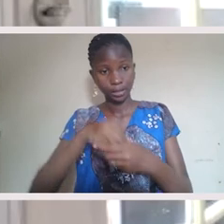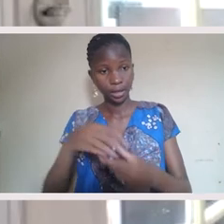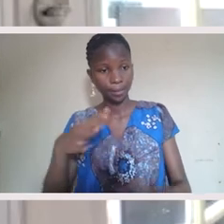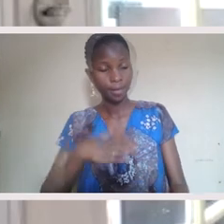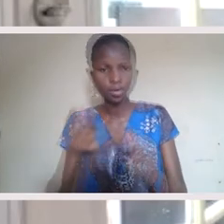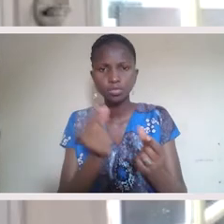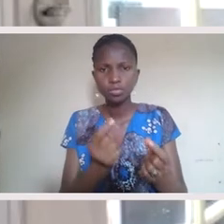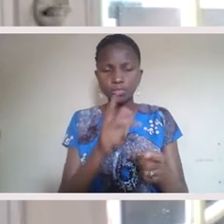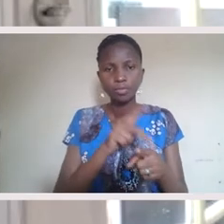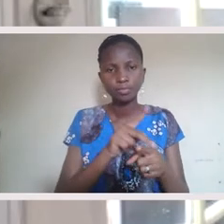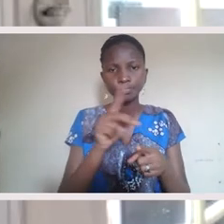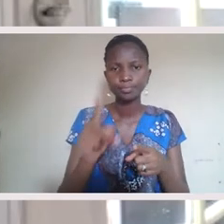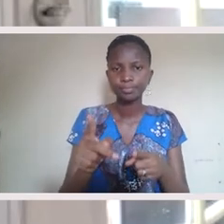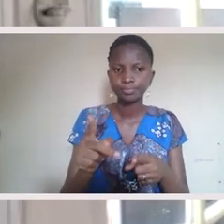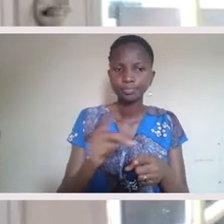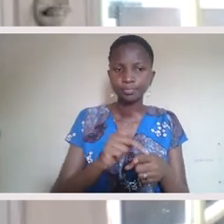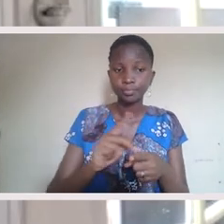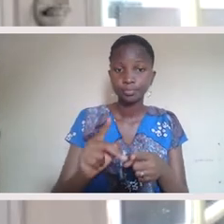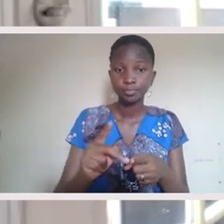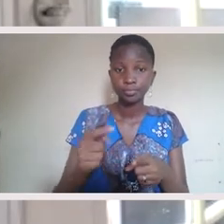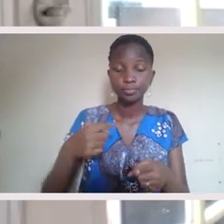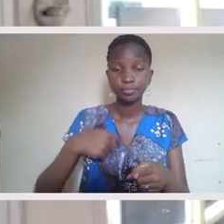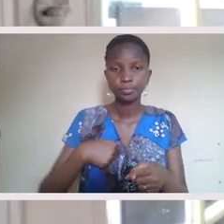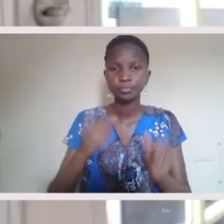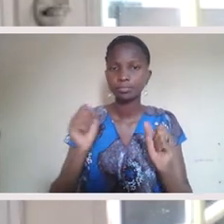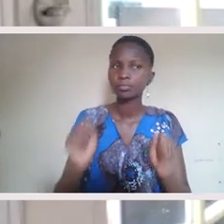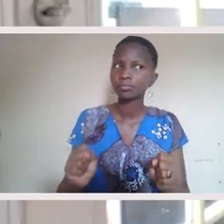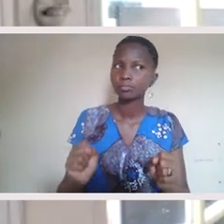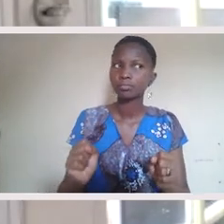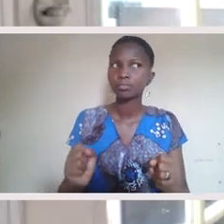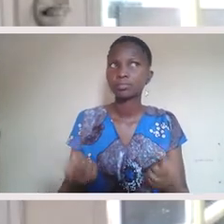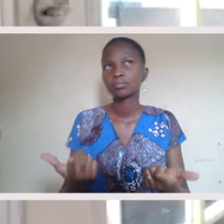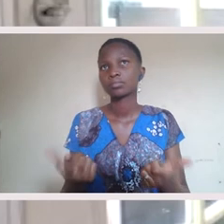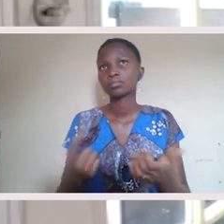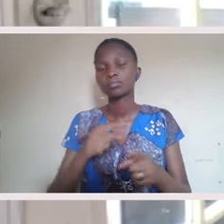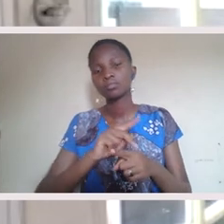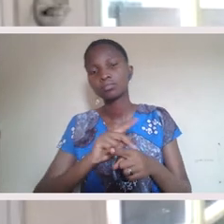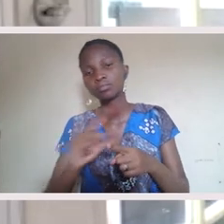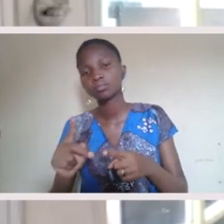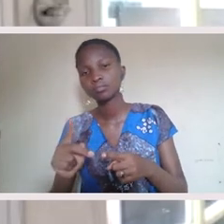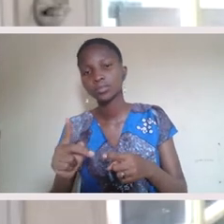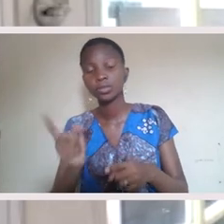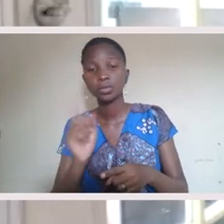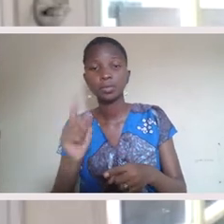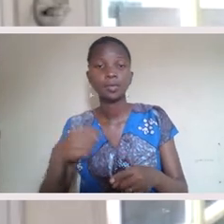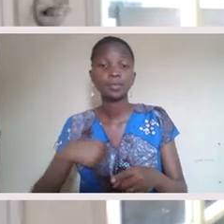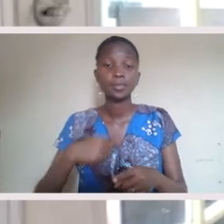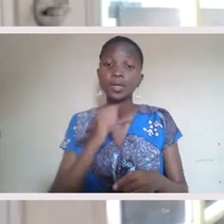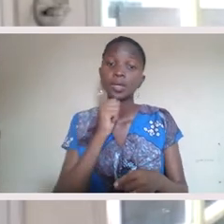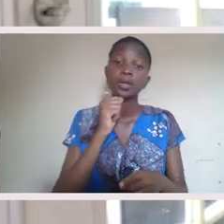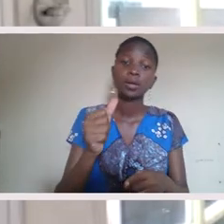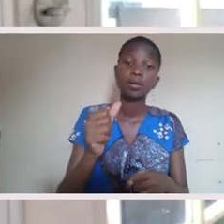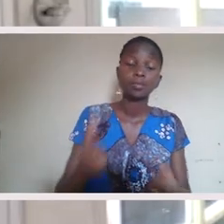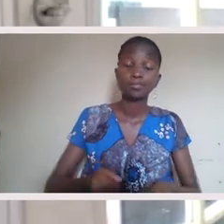could I disrupt and experiment with not sacrificing